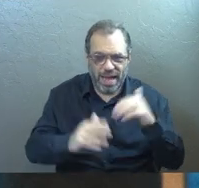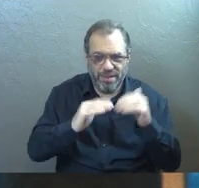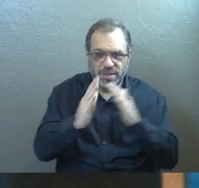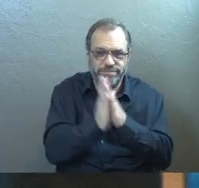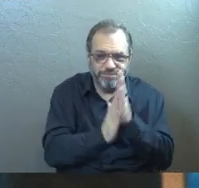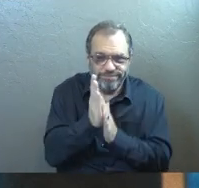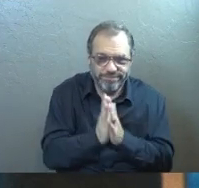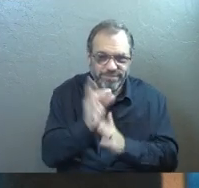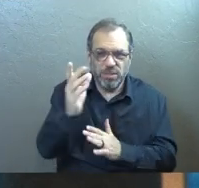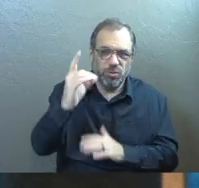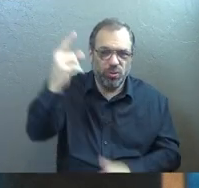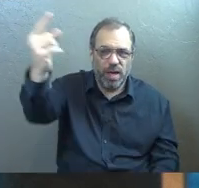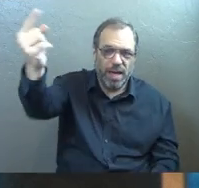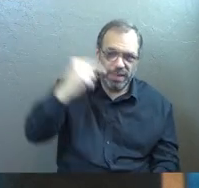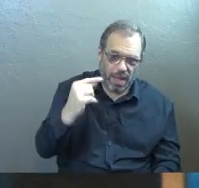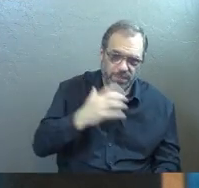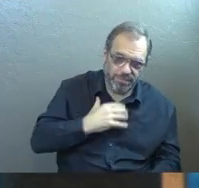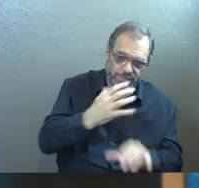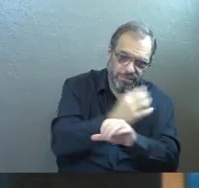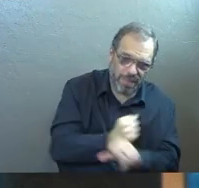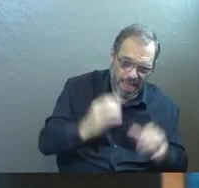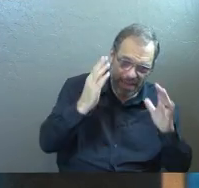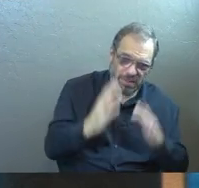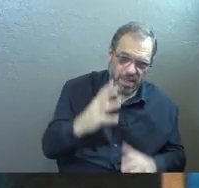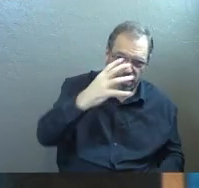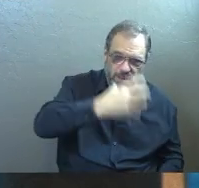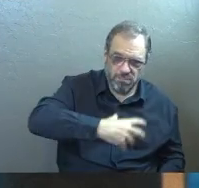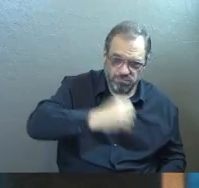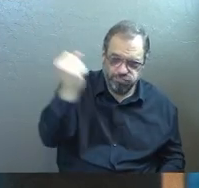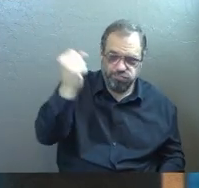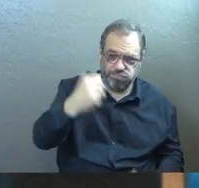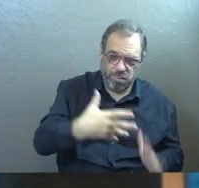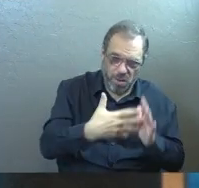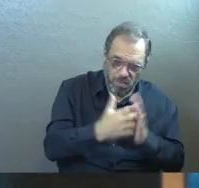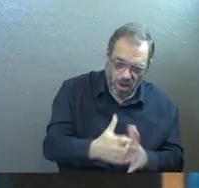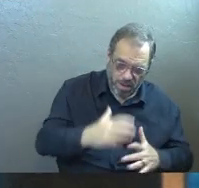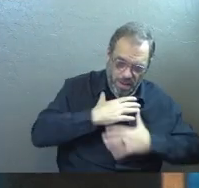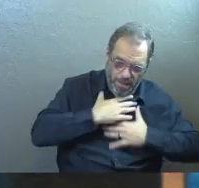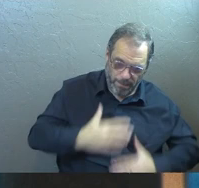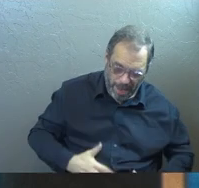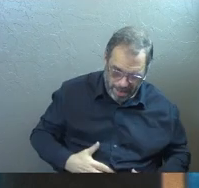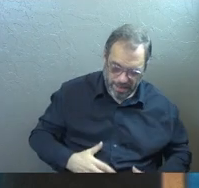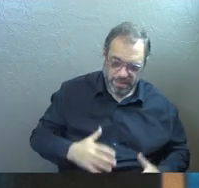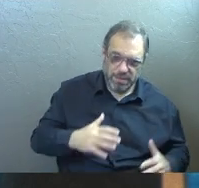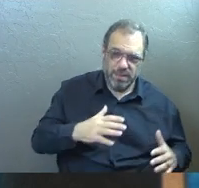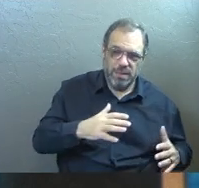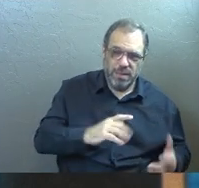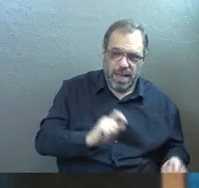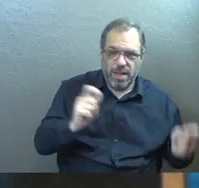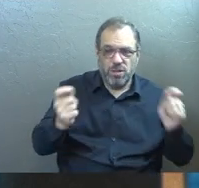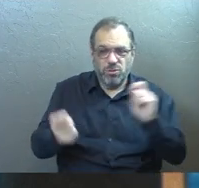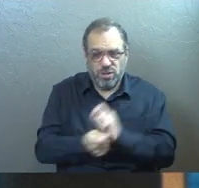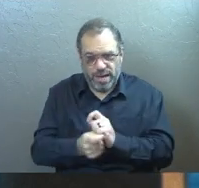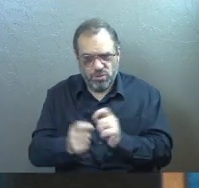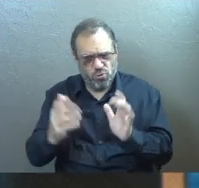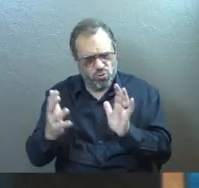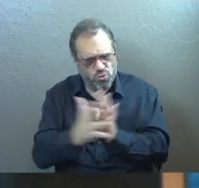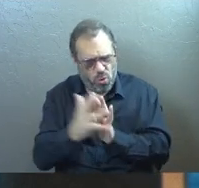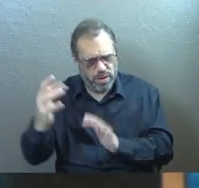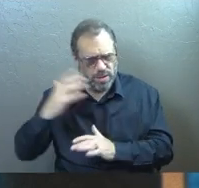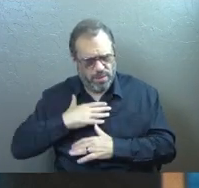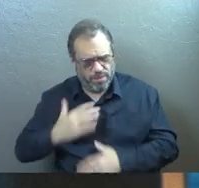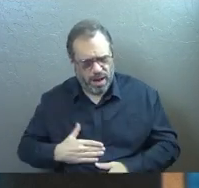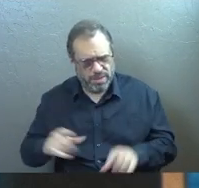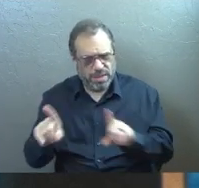waiting for him to return as our Savior. He will take our weak mortal bodies and change them into glorious